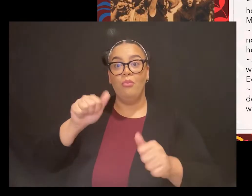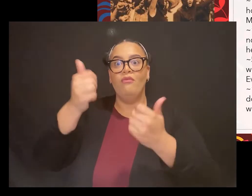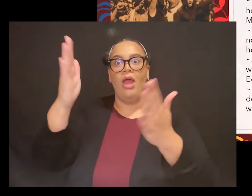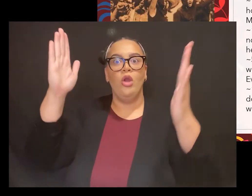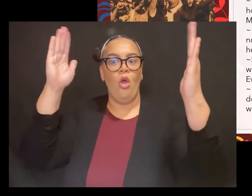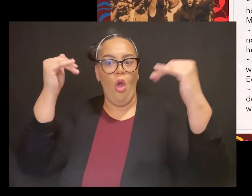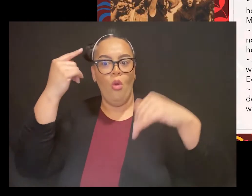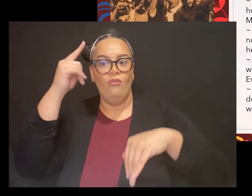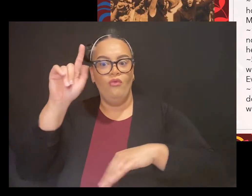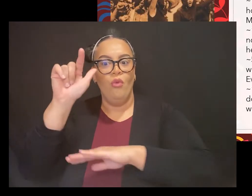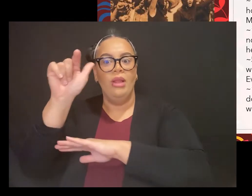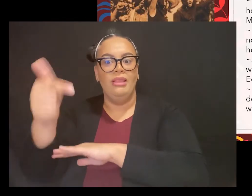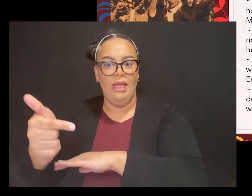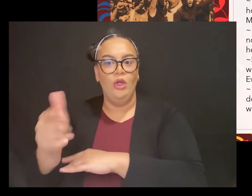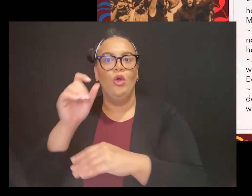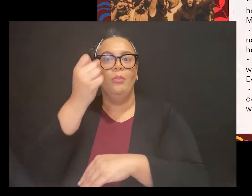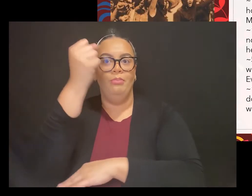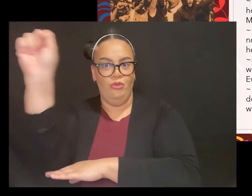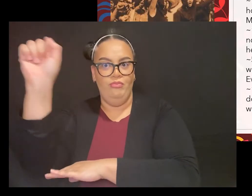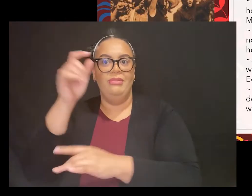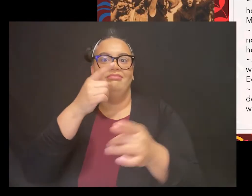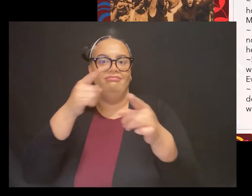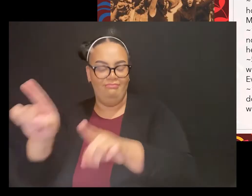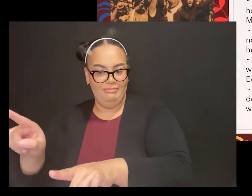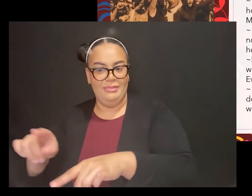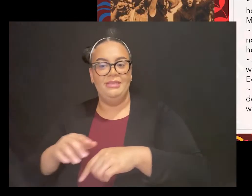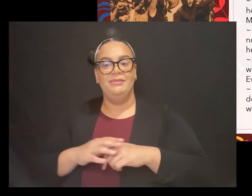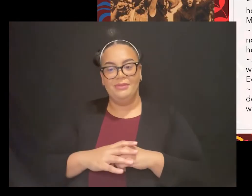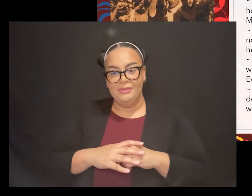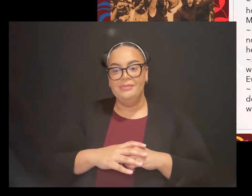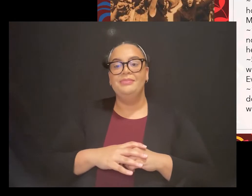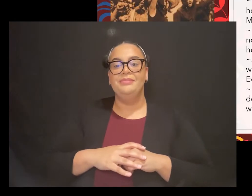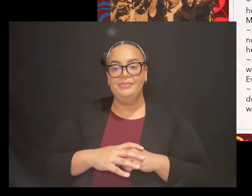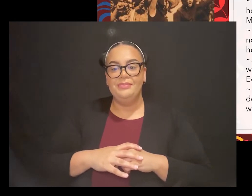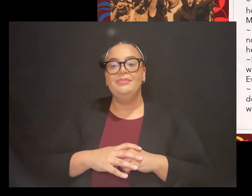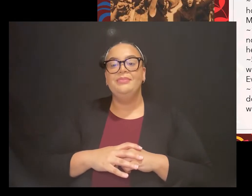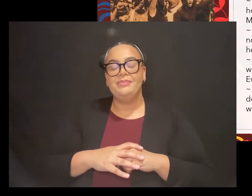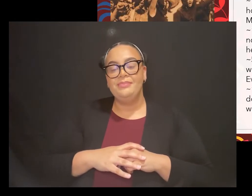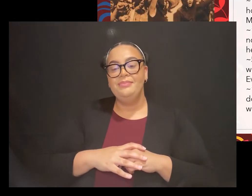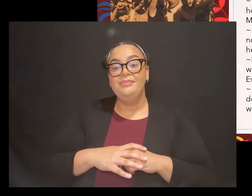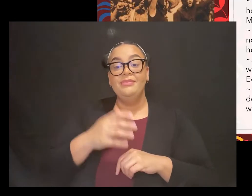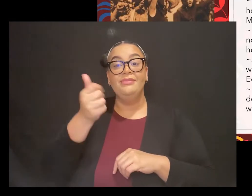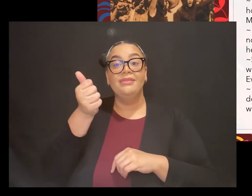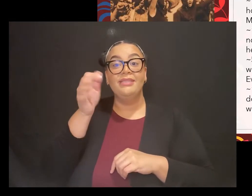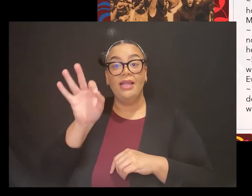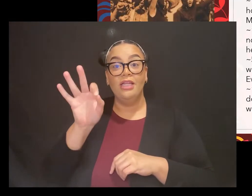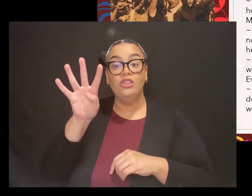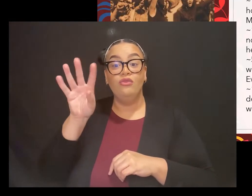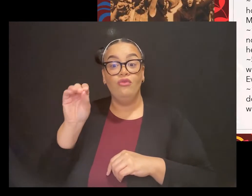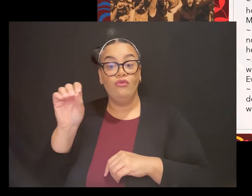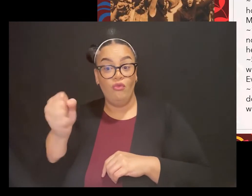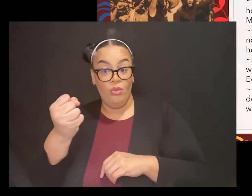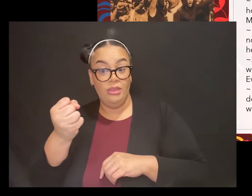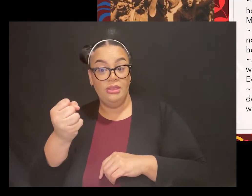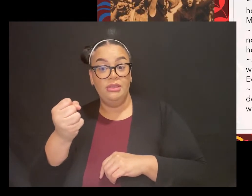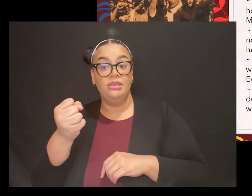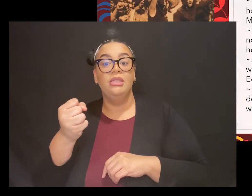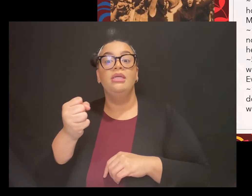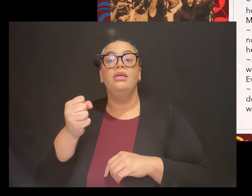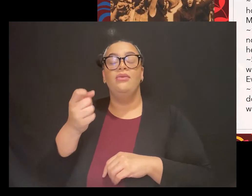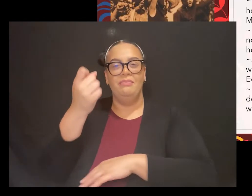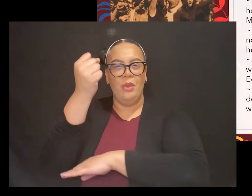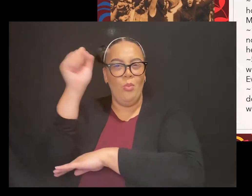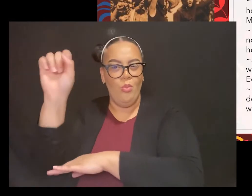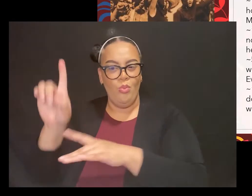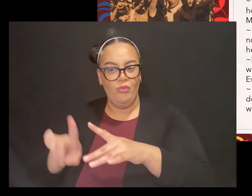which is the movement in Spanish. In the 1940s, the Chicano movement began and it inspired pride of pride of